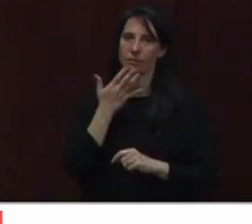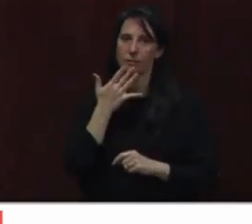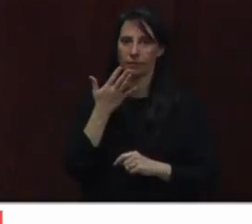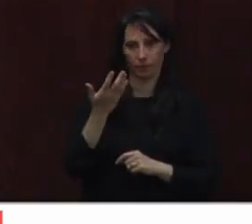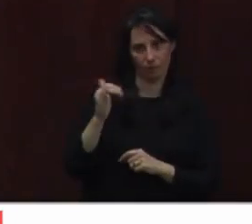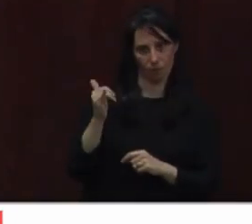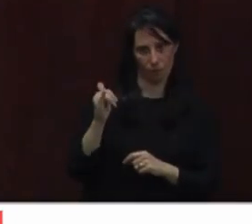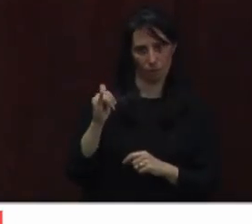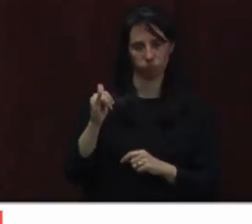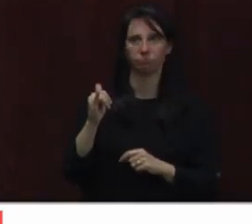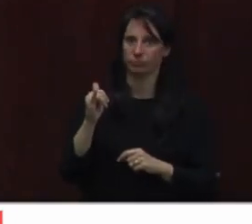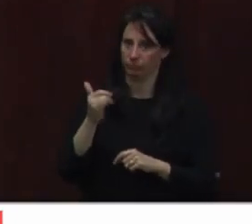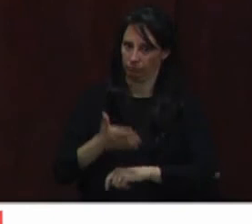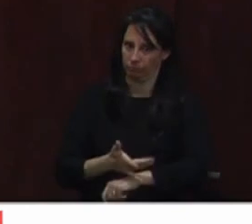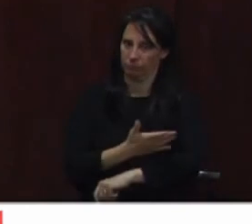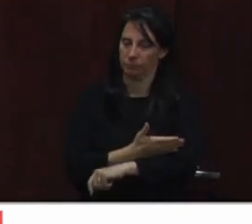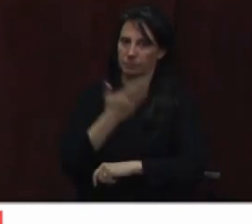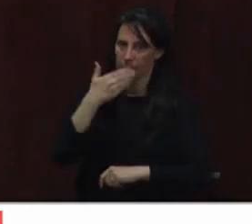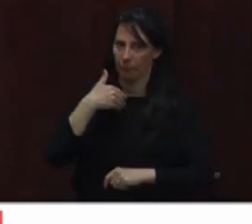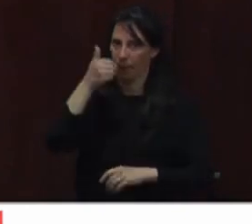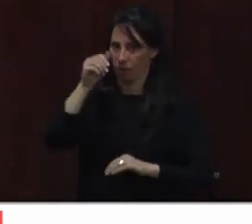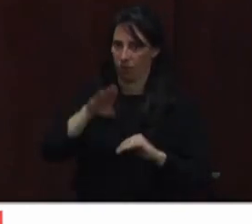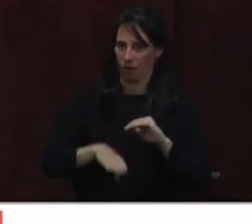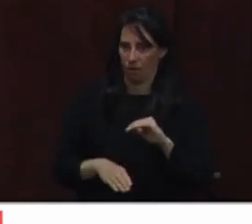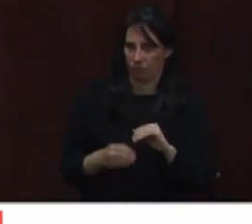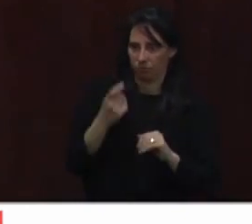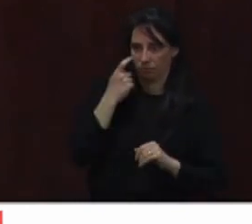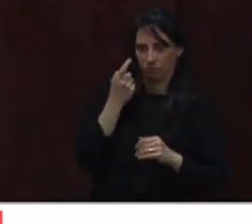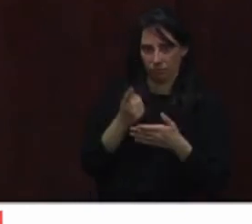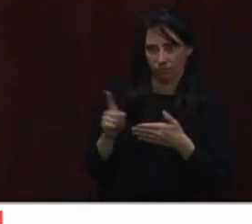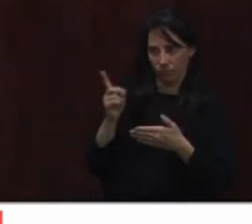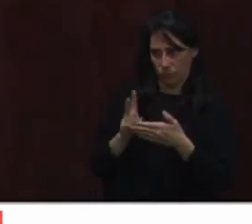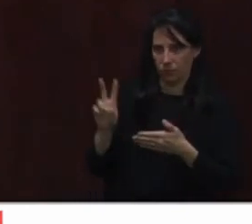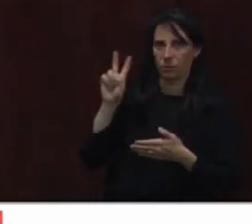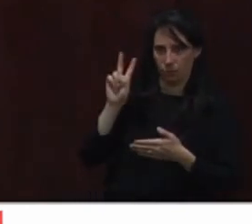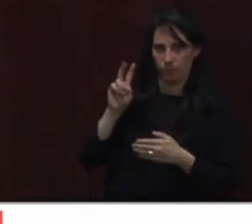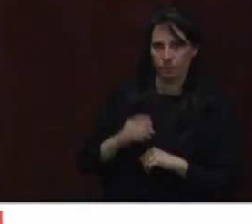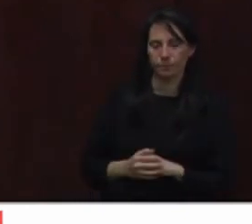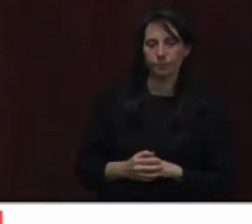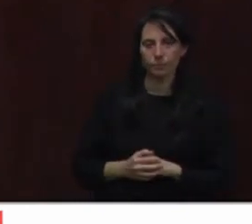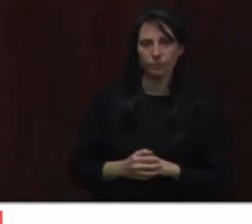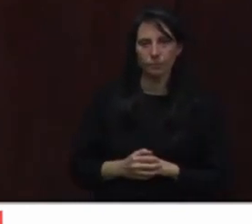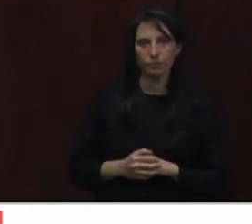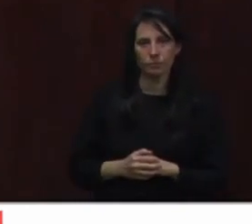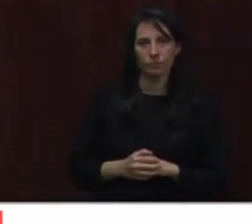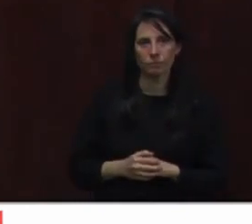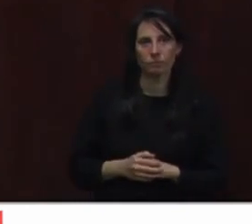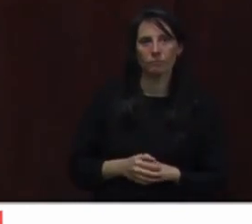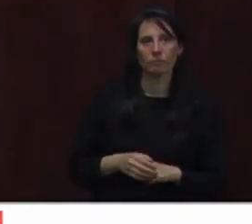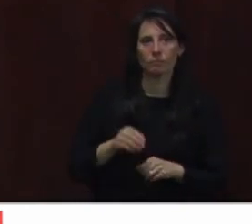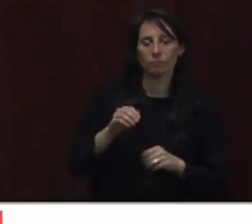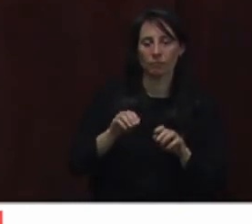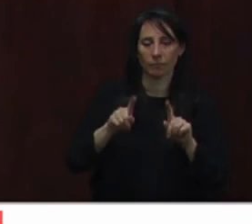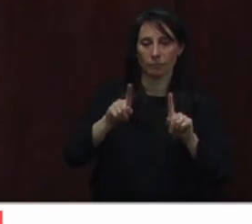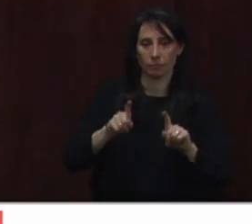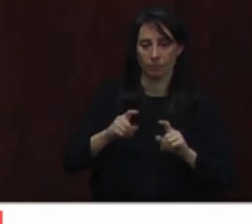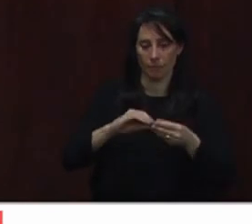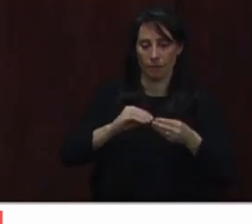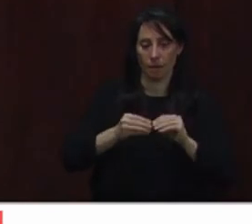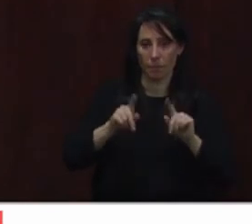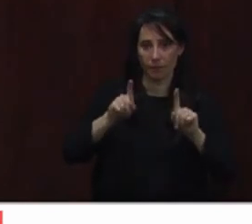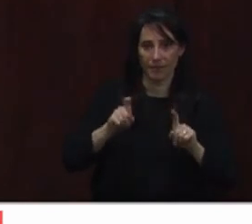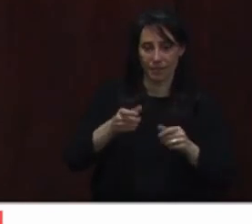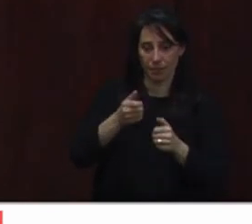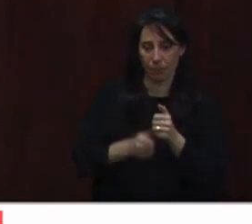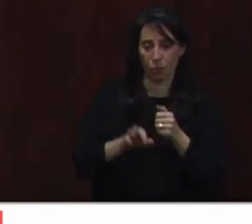more favorable than what we were seeing just a couple weeks ago. Our test per 100,000 continues